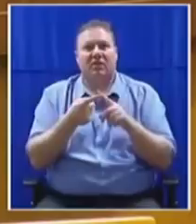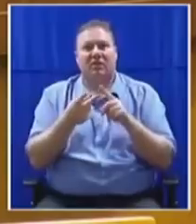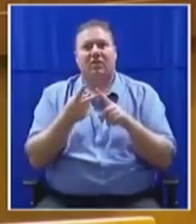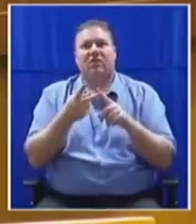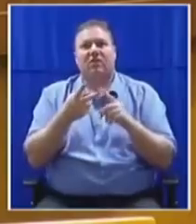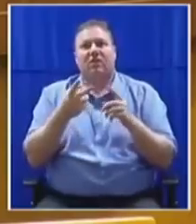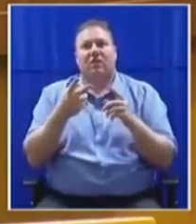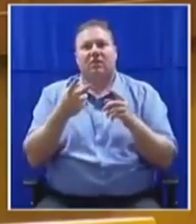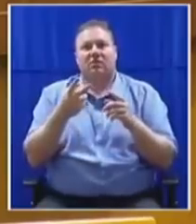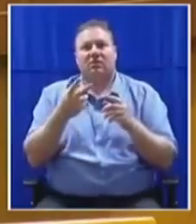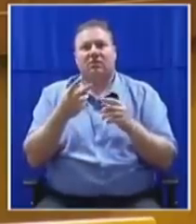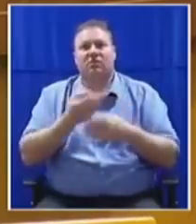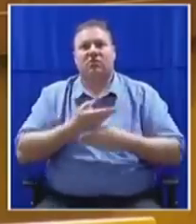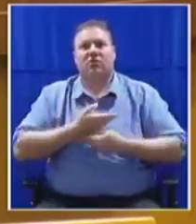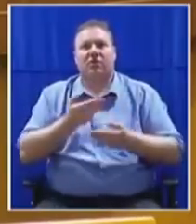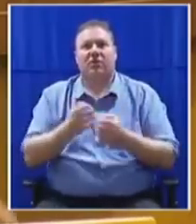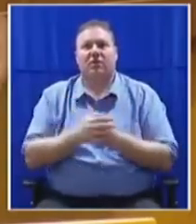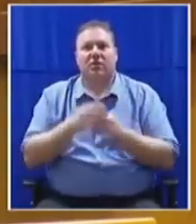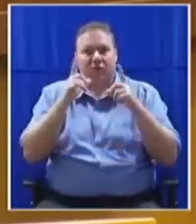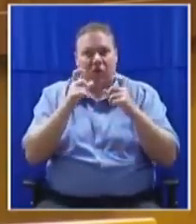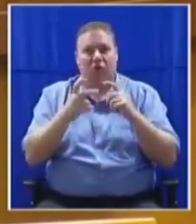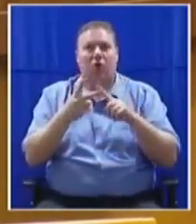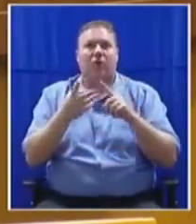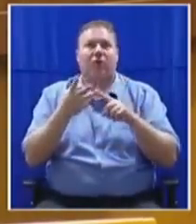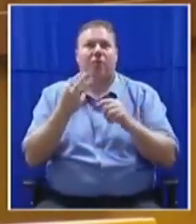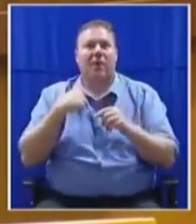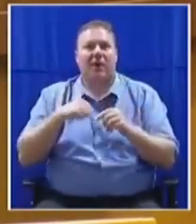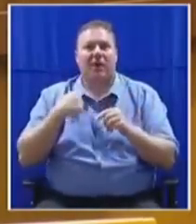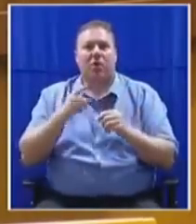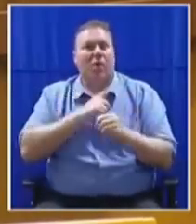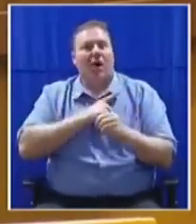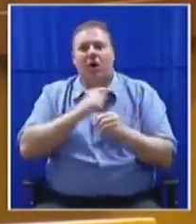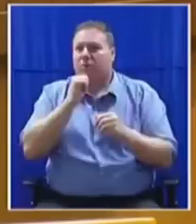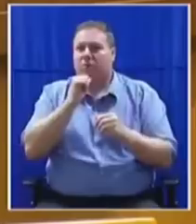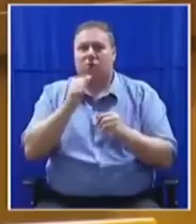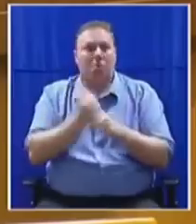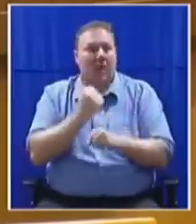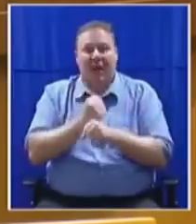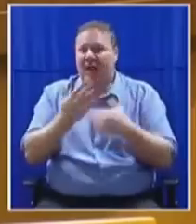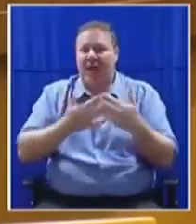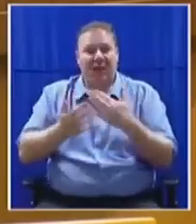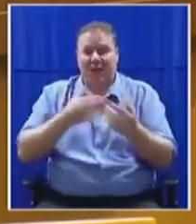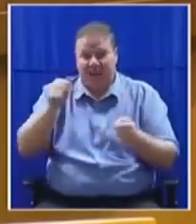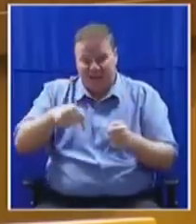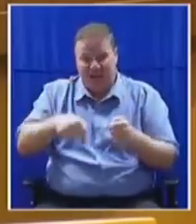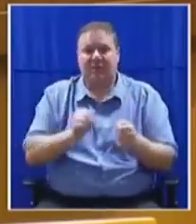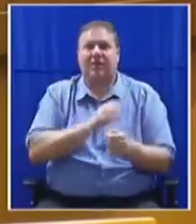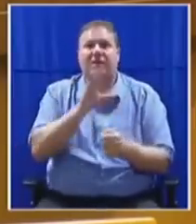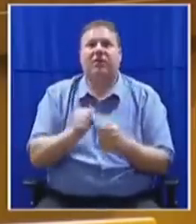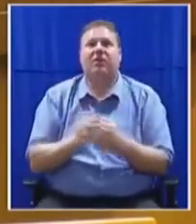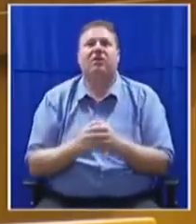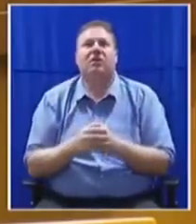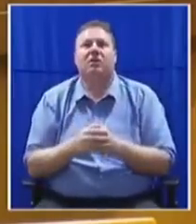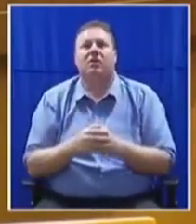for medical purposes and photographic purposes. Because we are not manufacturing anything here in South Africa. We